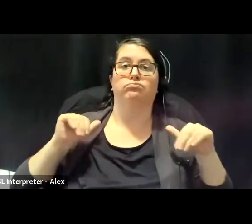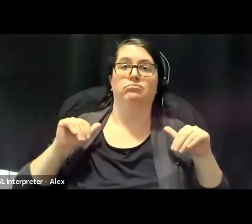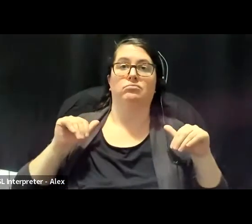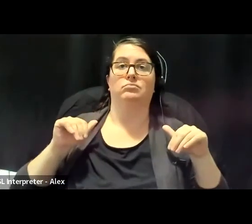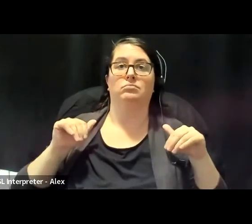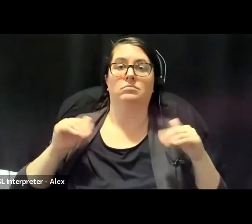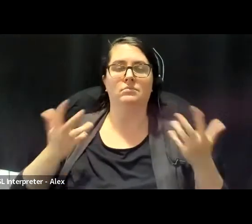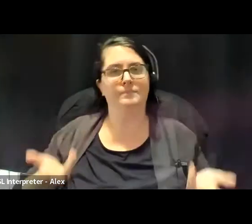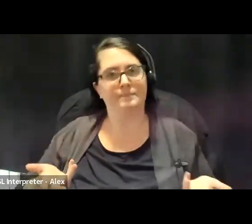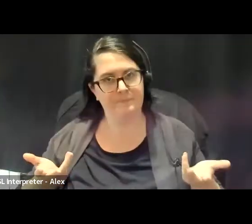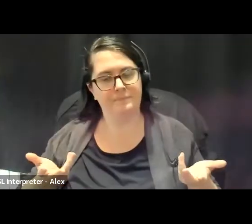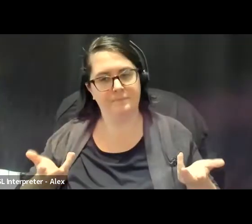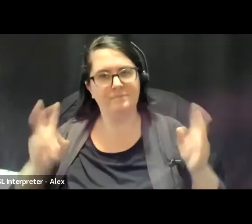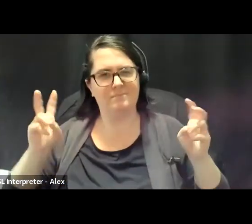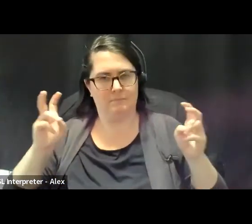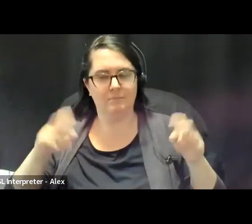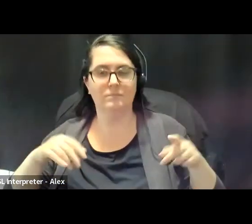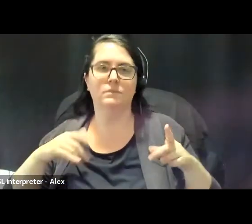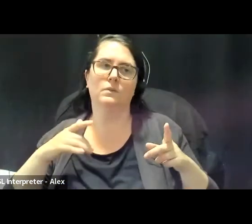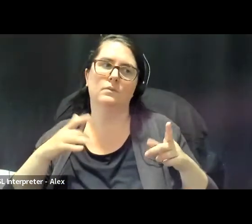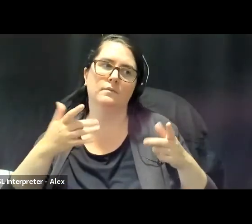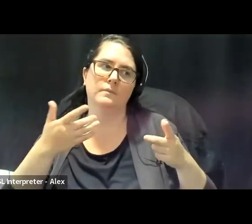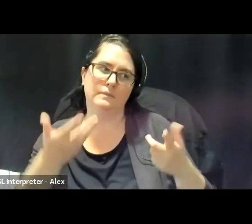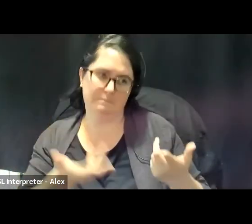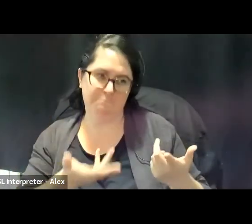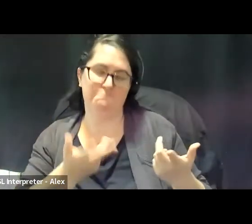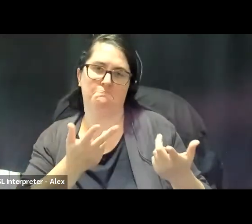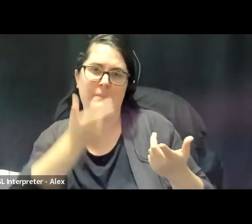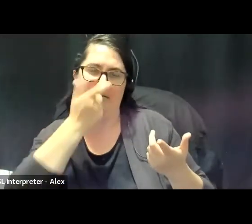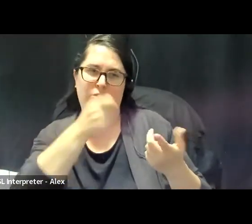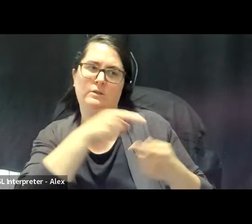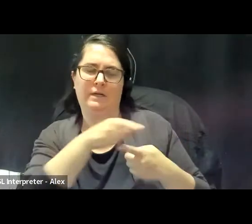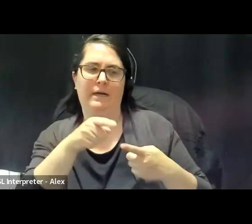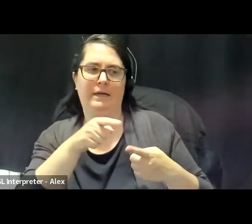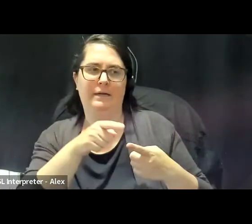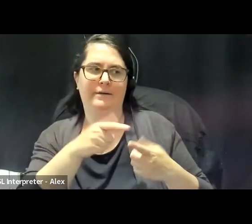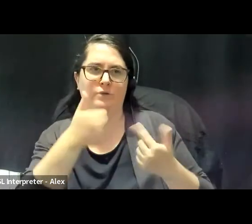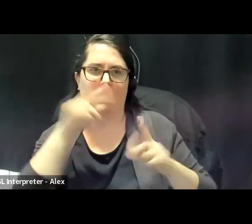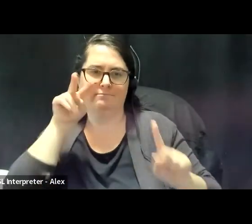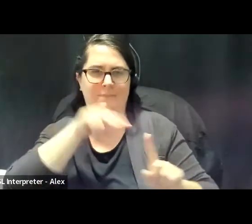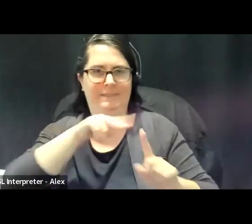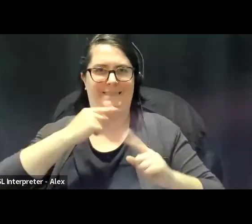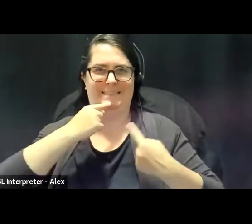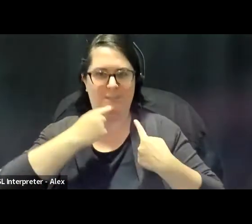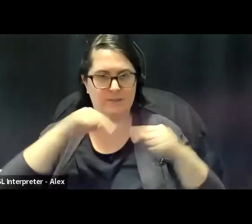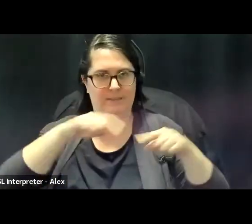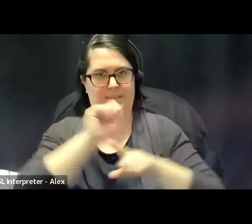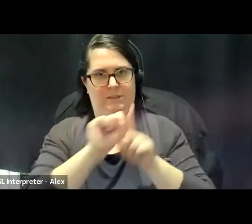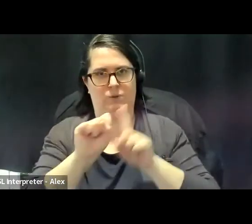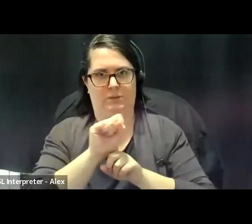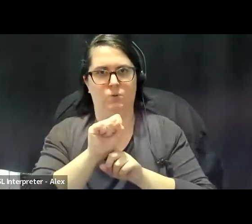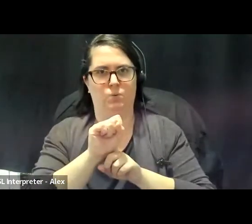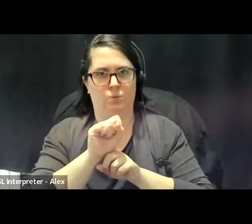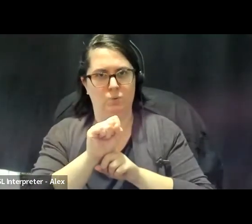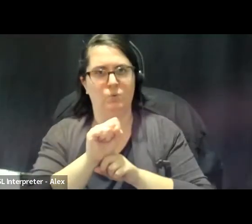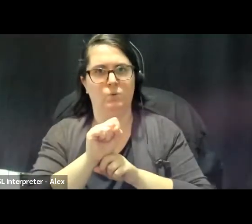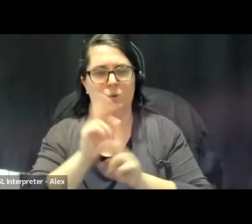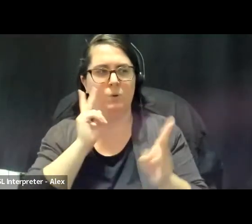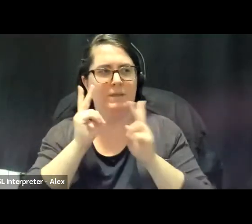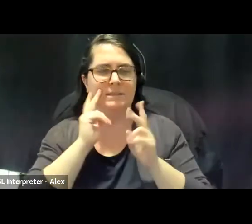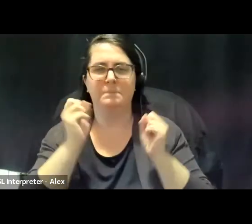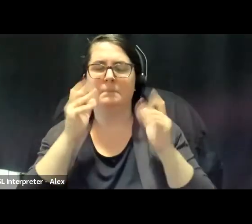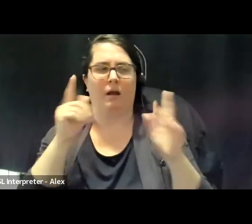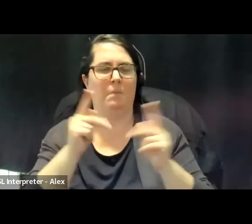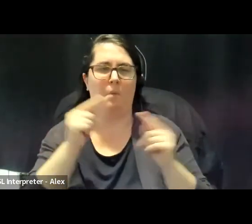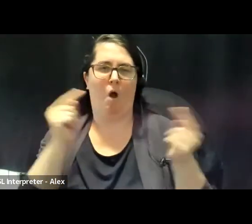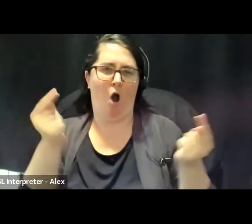trying to bring to light the severity of the situation, right, the fact that we know that there are countless of people being harmed